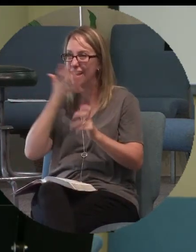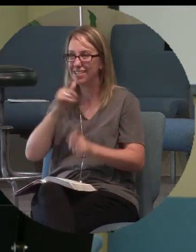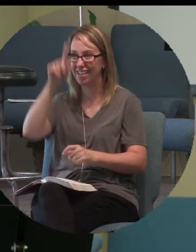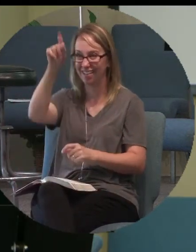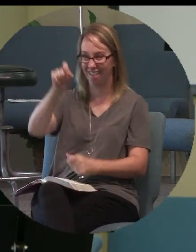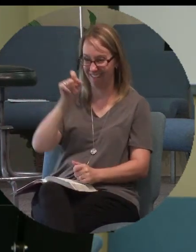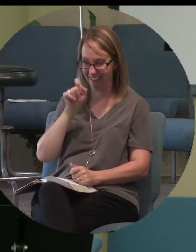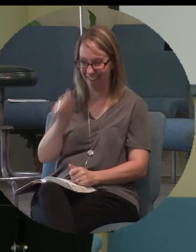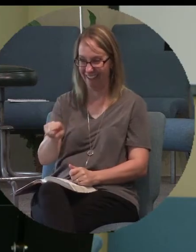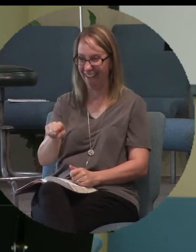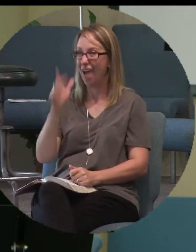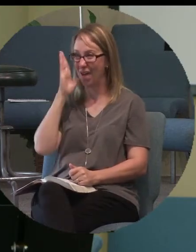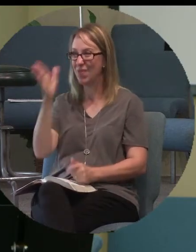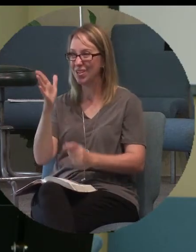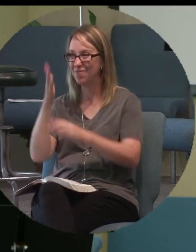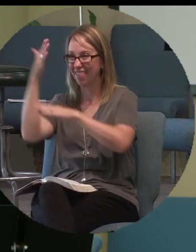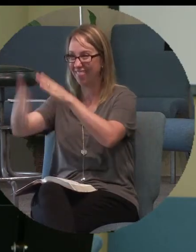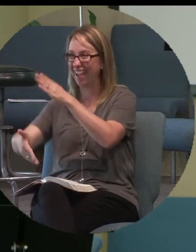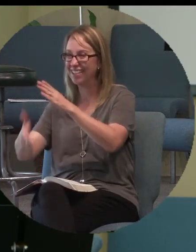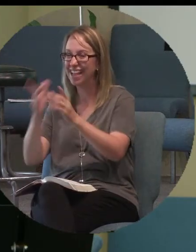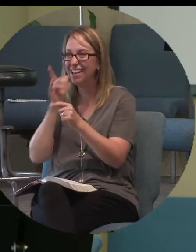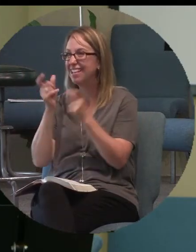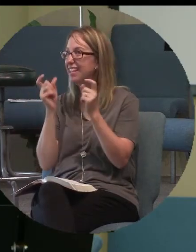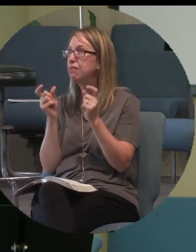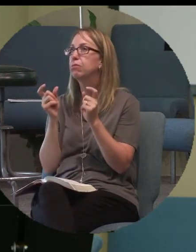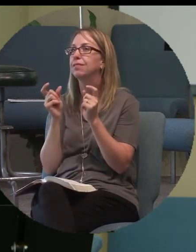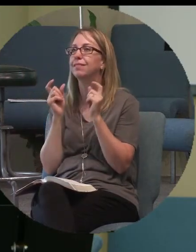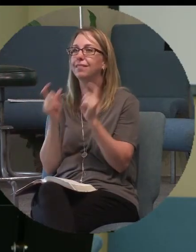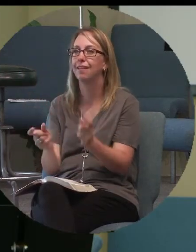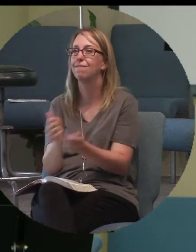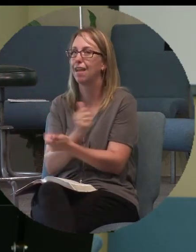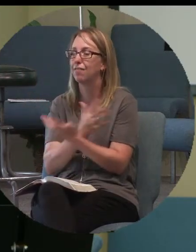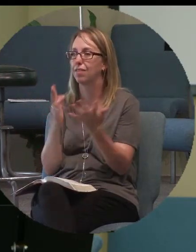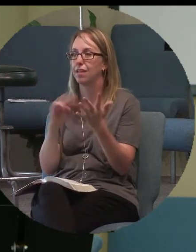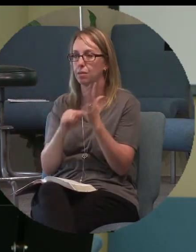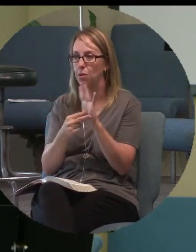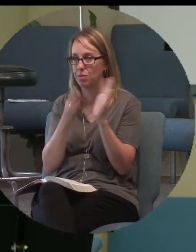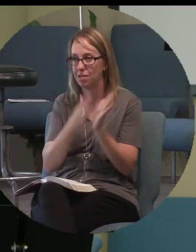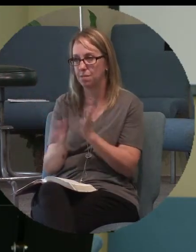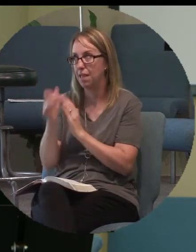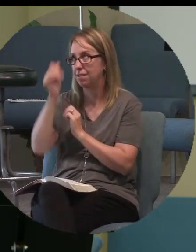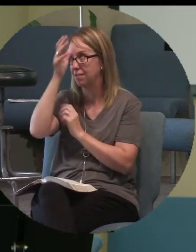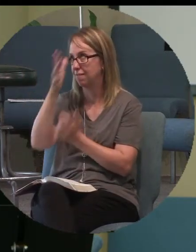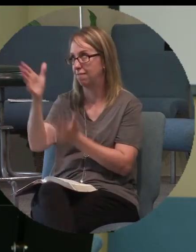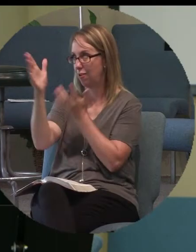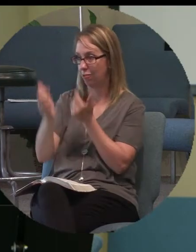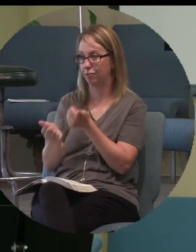there. And it was him giving everything to the purpose and plan of the Father.